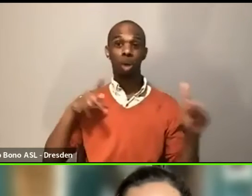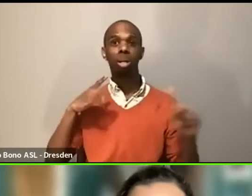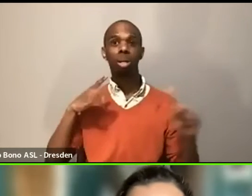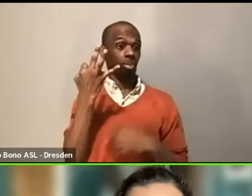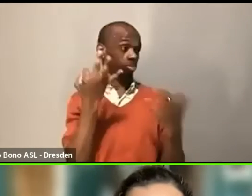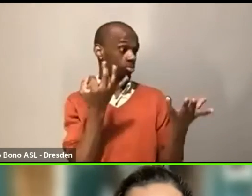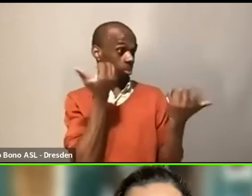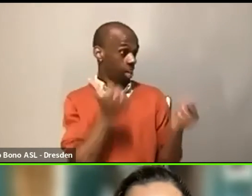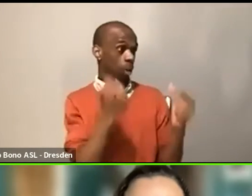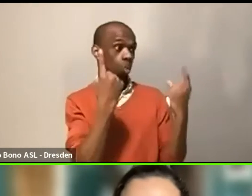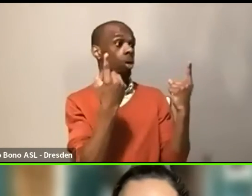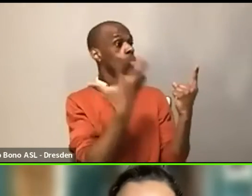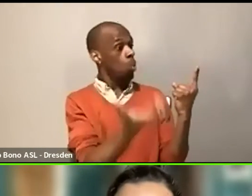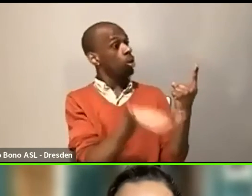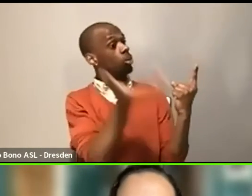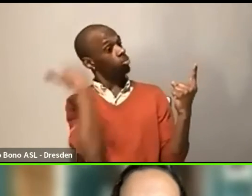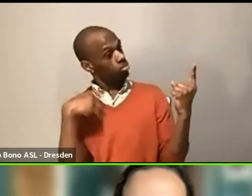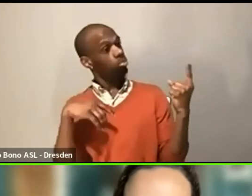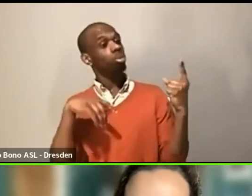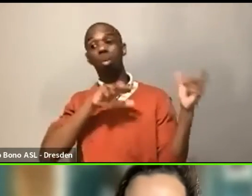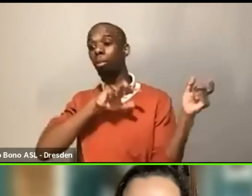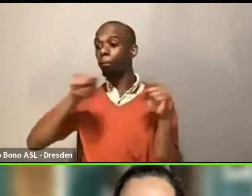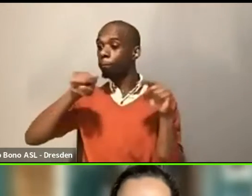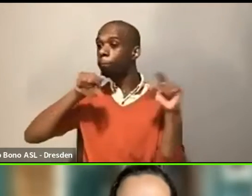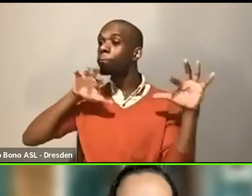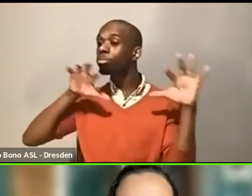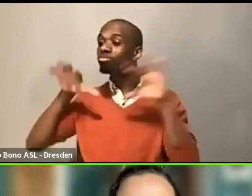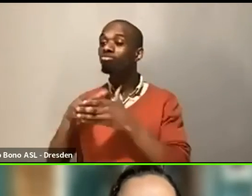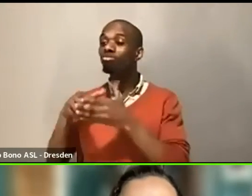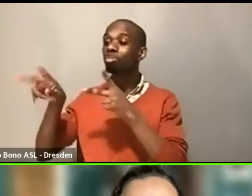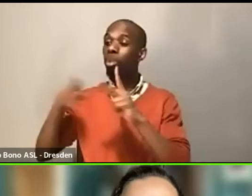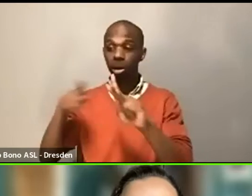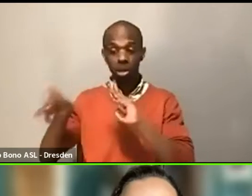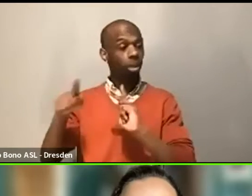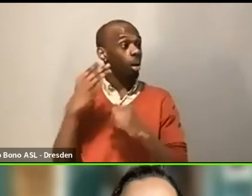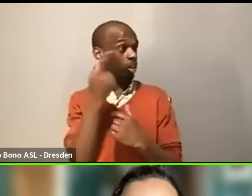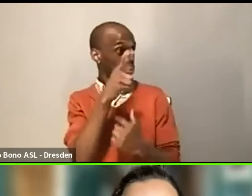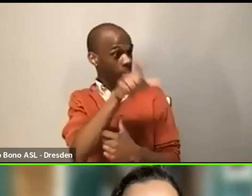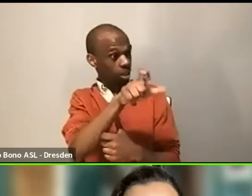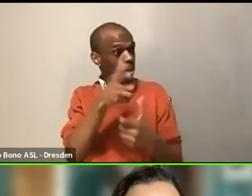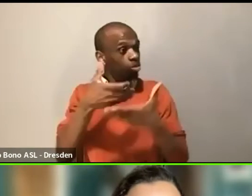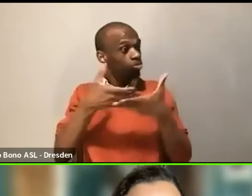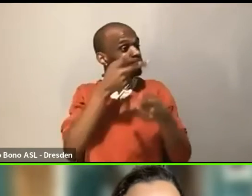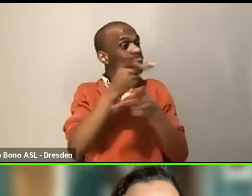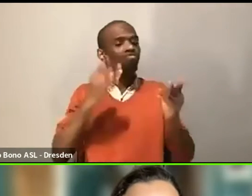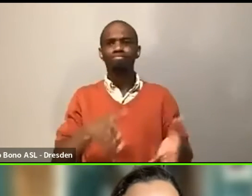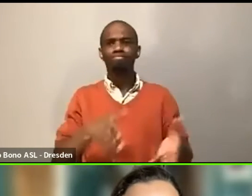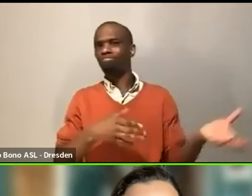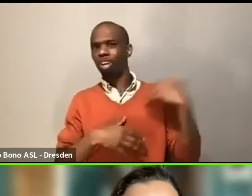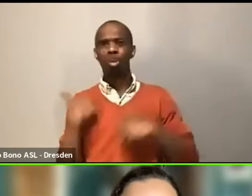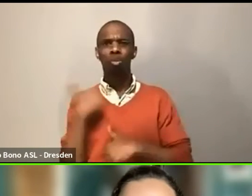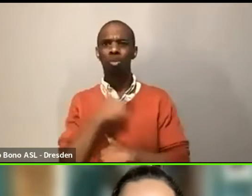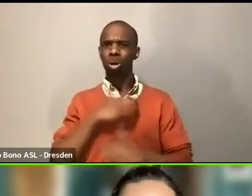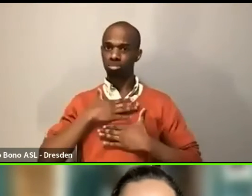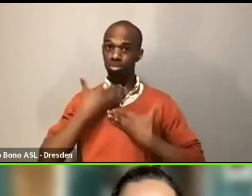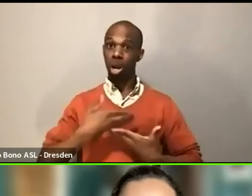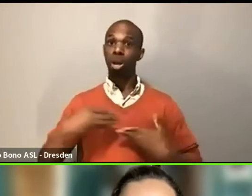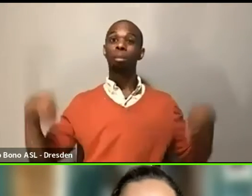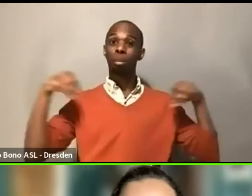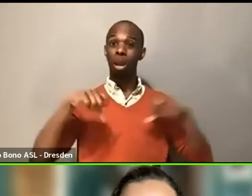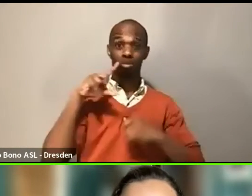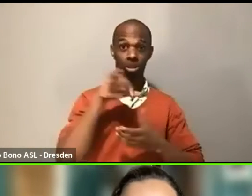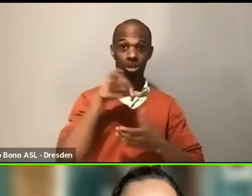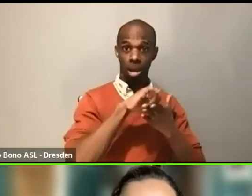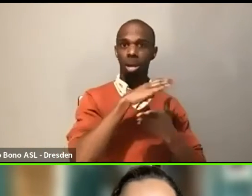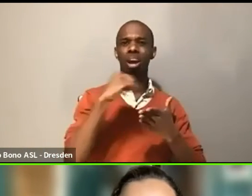party. It might not want to bring their child. They're also welcome to bring them, but if they would don't want to, uh, we are paying for their child care during that time. And we did that for